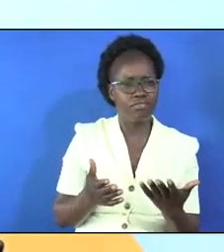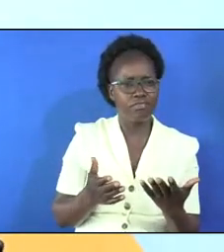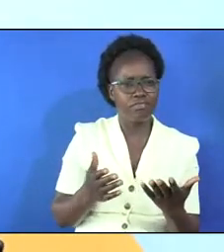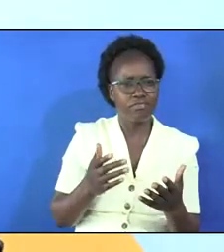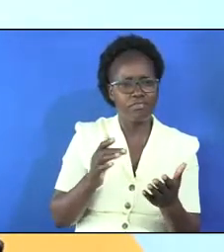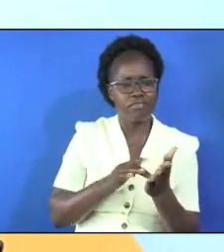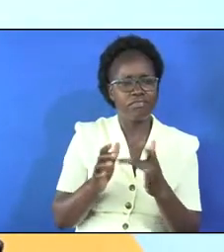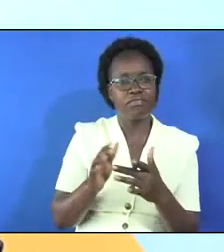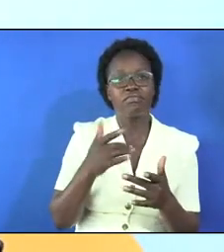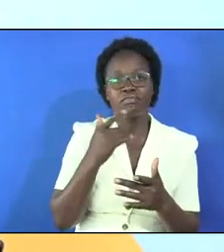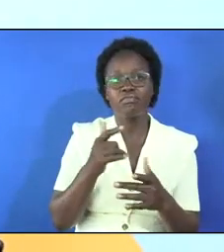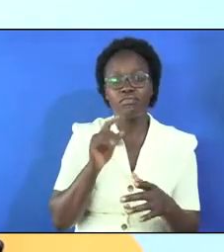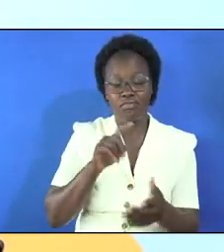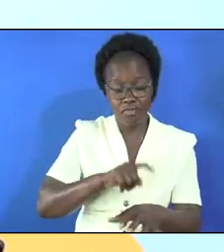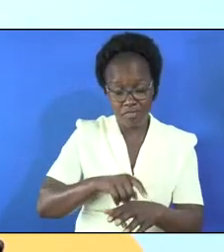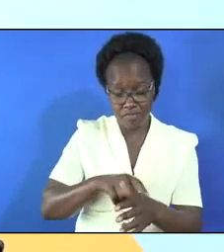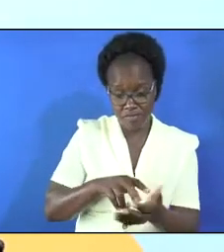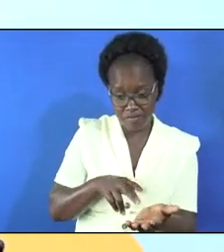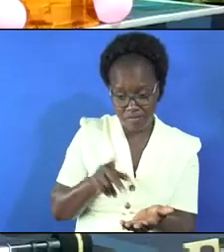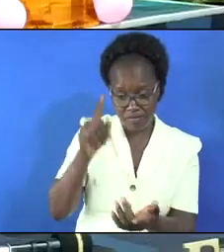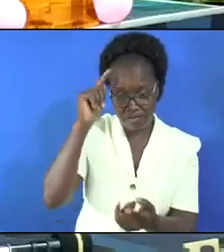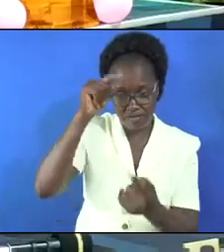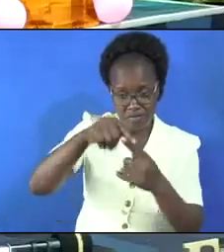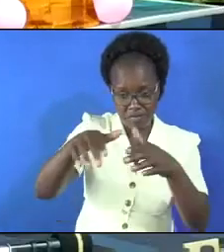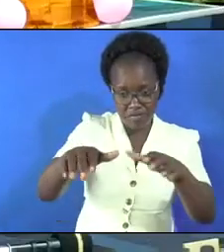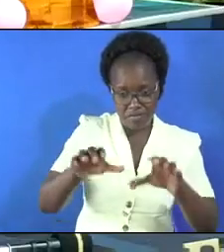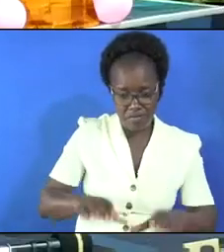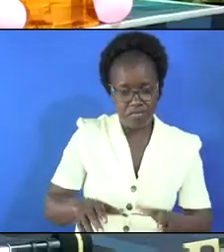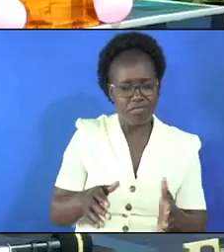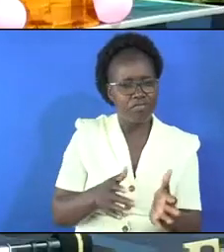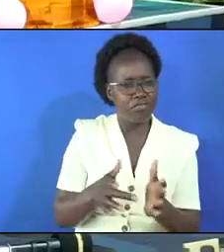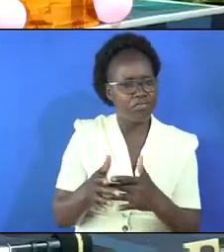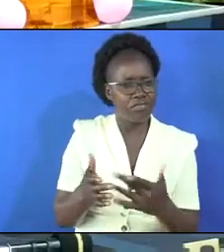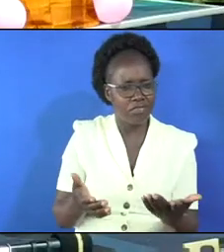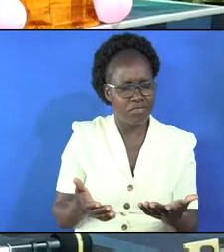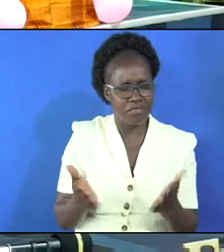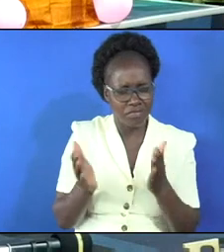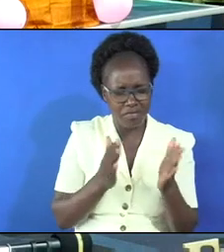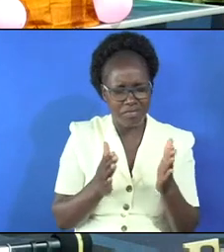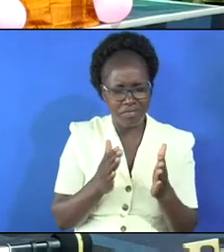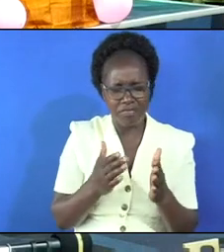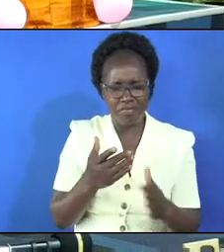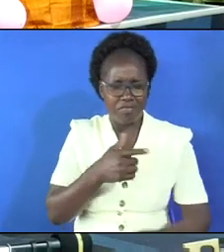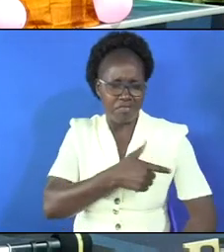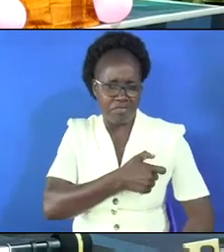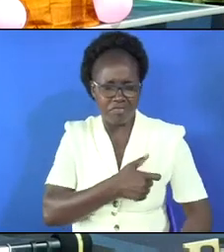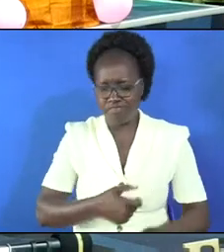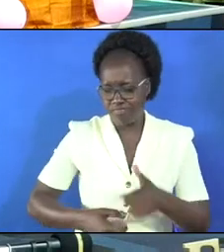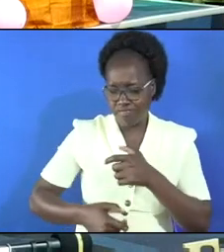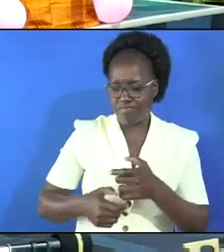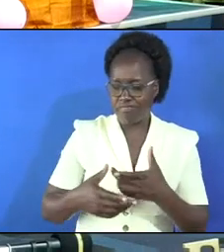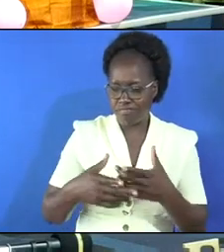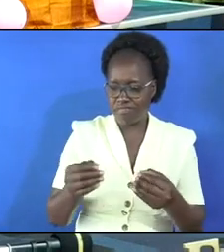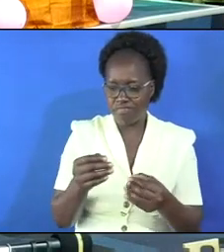that as they were walking towards the grave of jesus they had prepared perfume to go and prepare his body